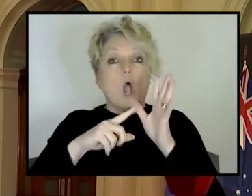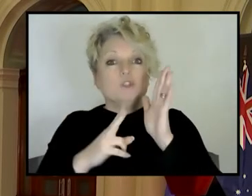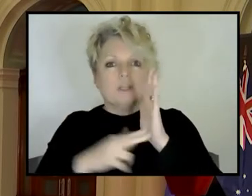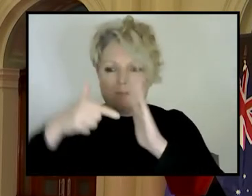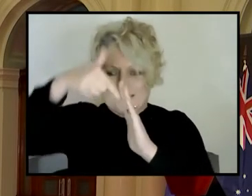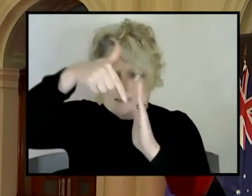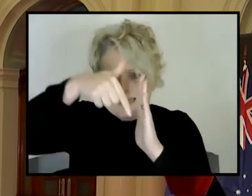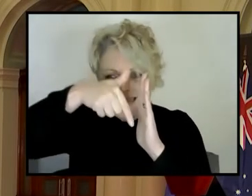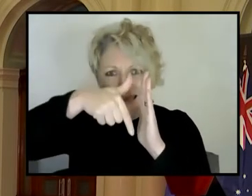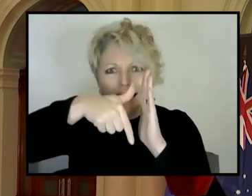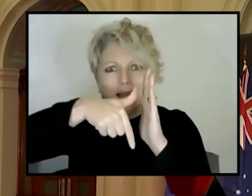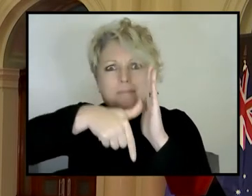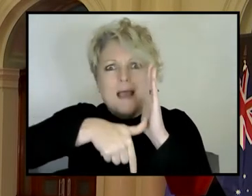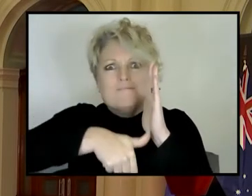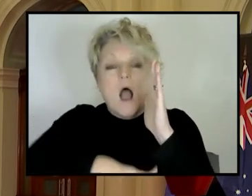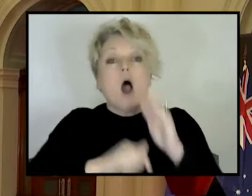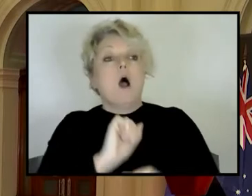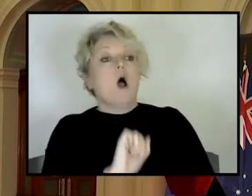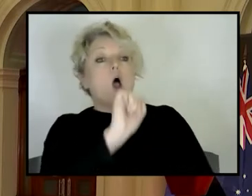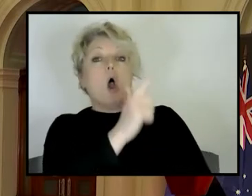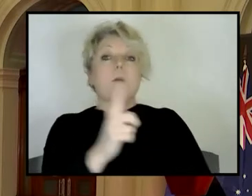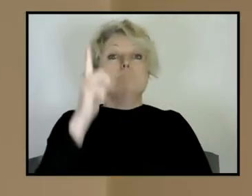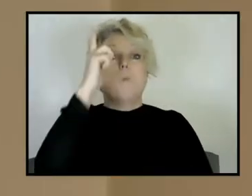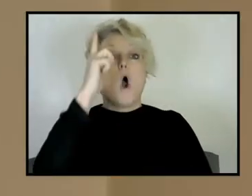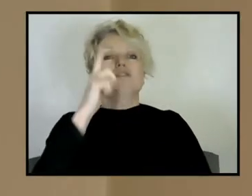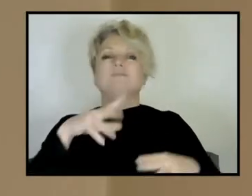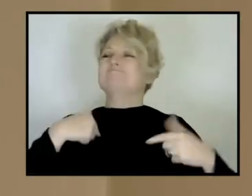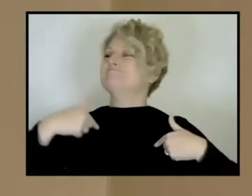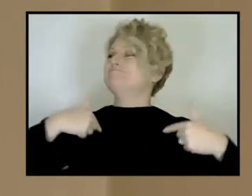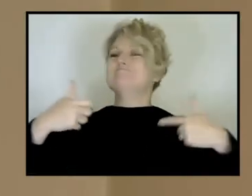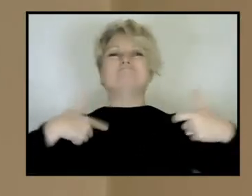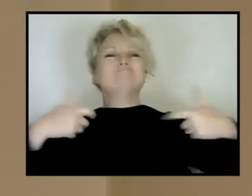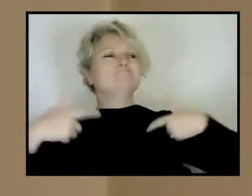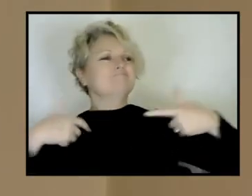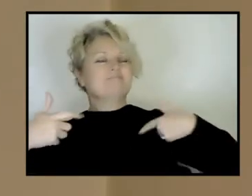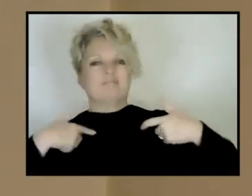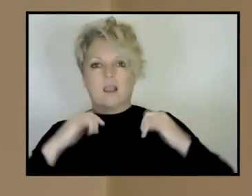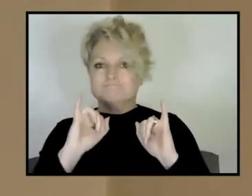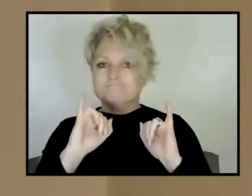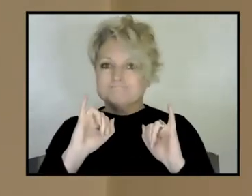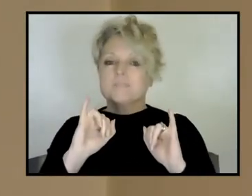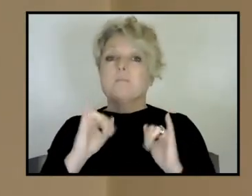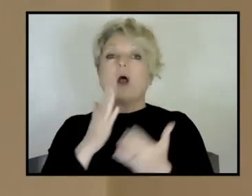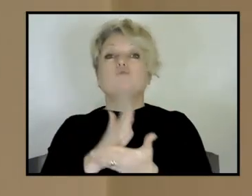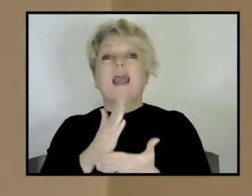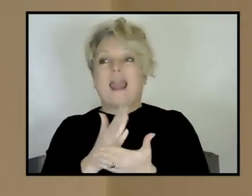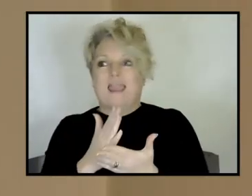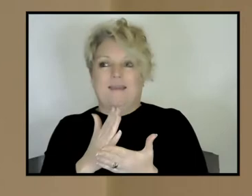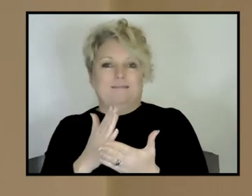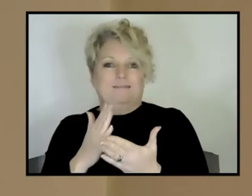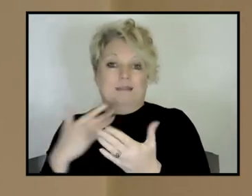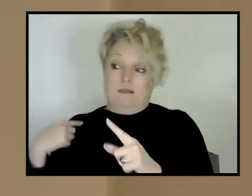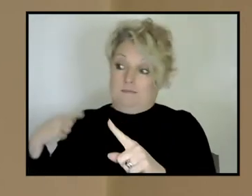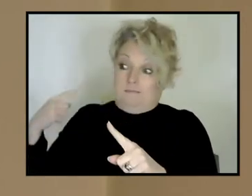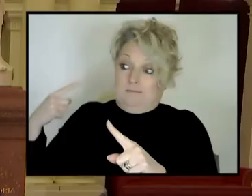took her credit at the time and yeah, she was at it. Yeah. And the role, the way these things have worked out is very fascinating to, to read, to read